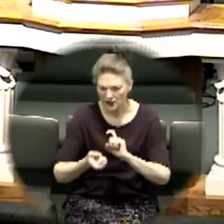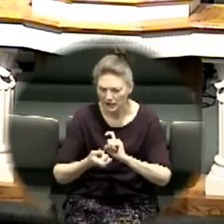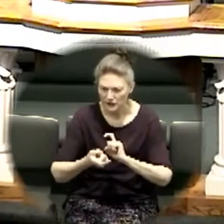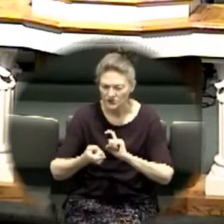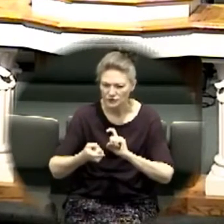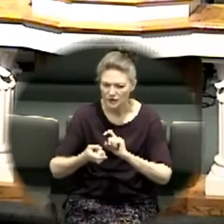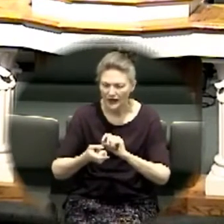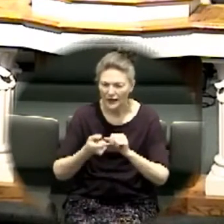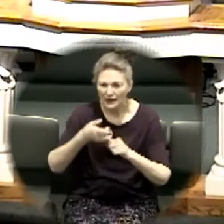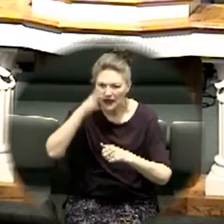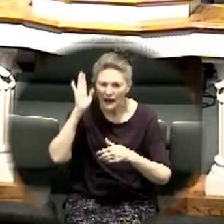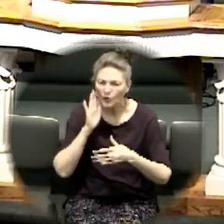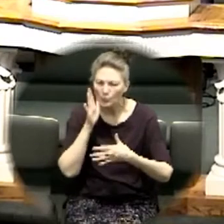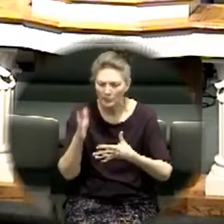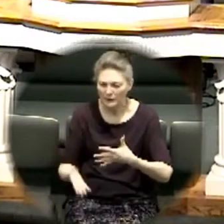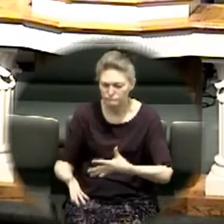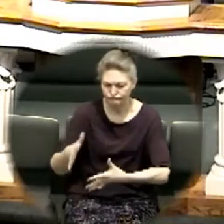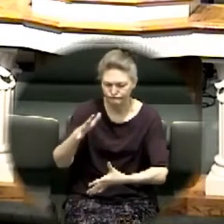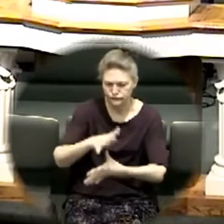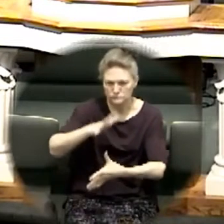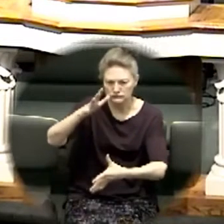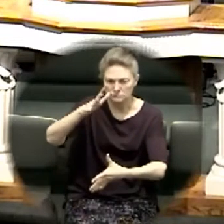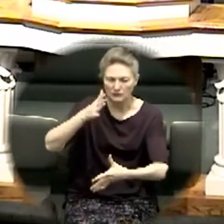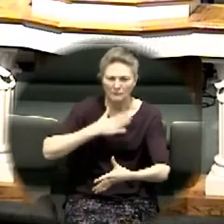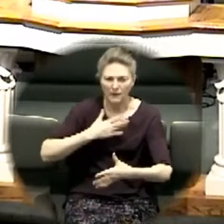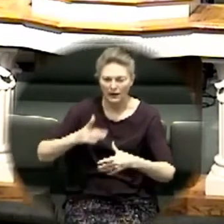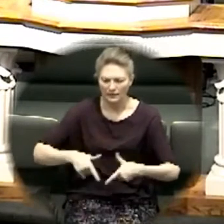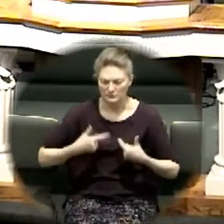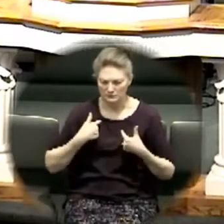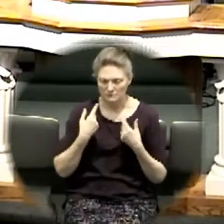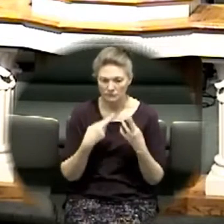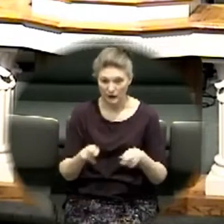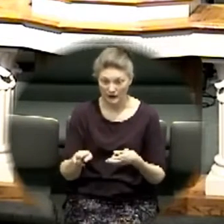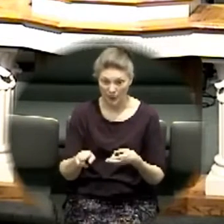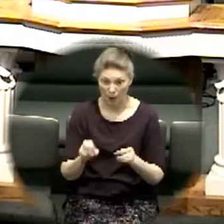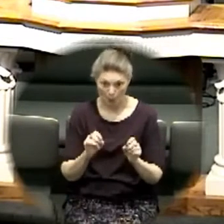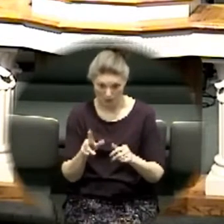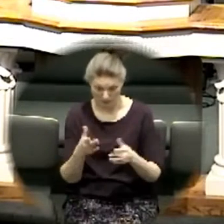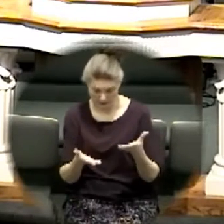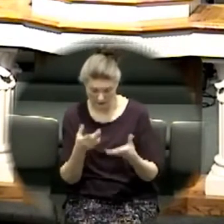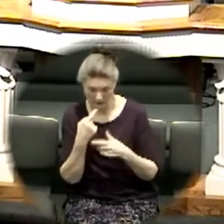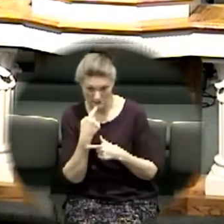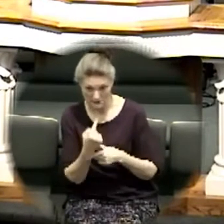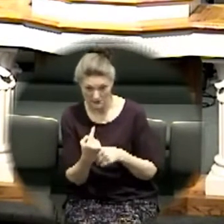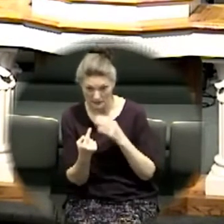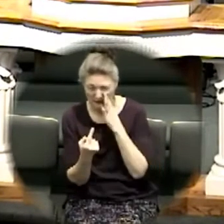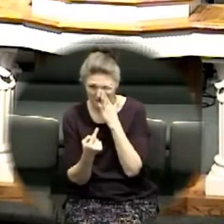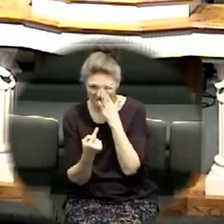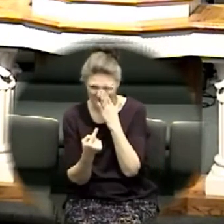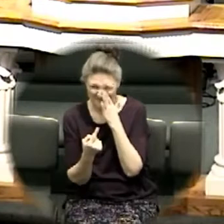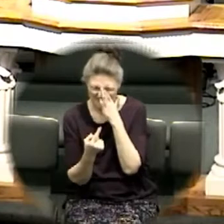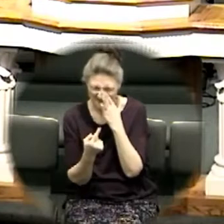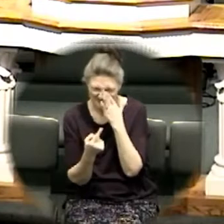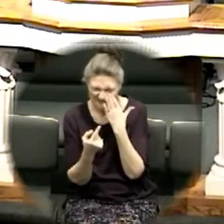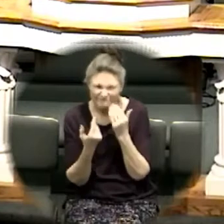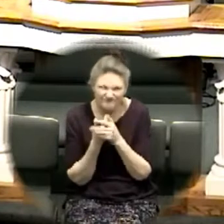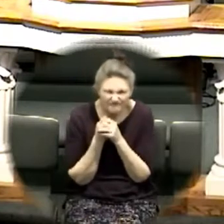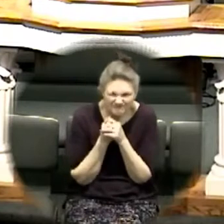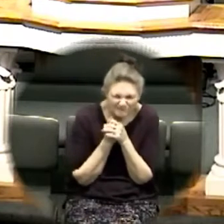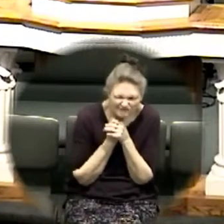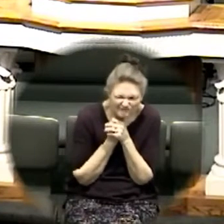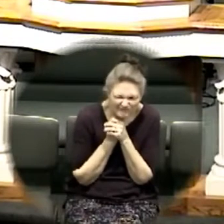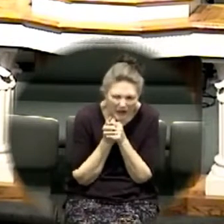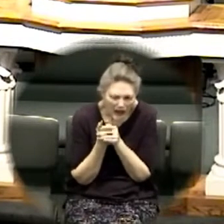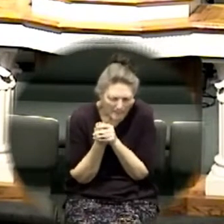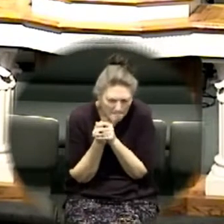priorities of my life i'm ready or maybe you said you know i think i might be ready to dance